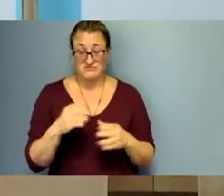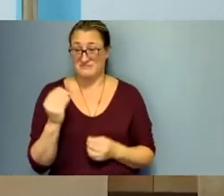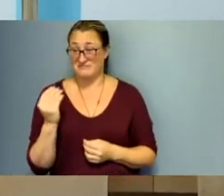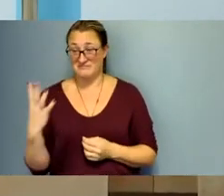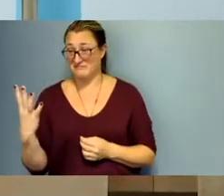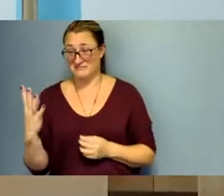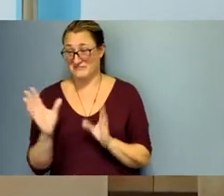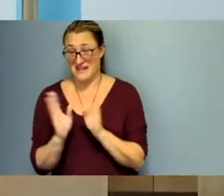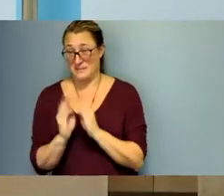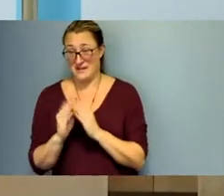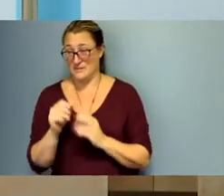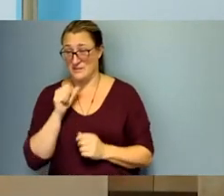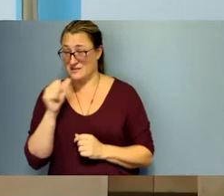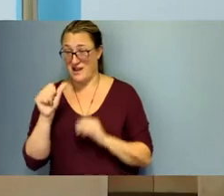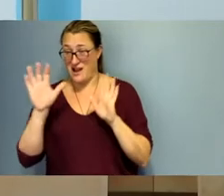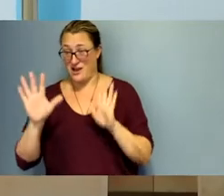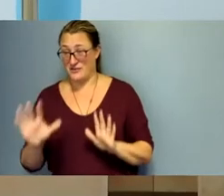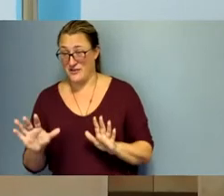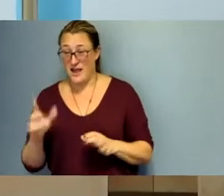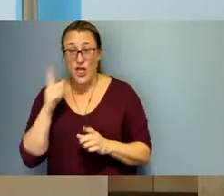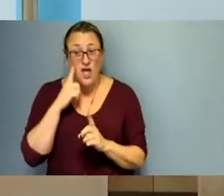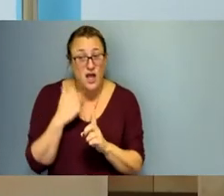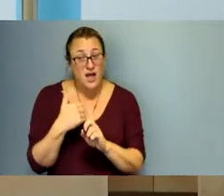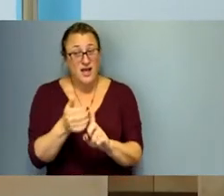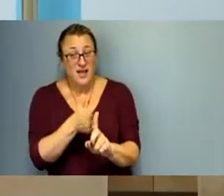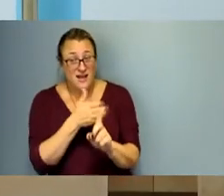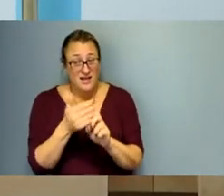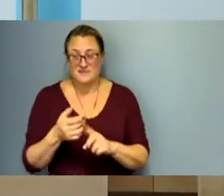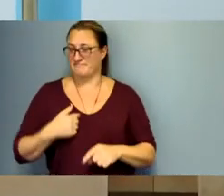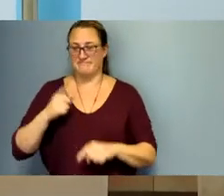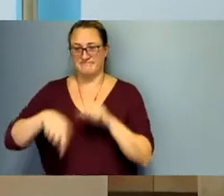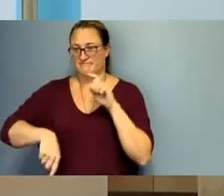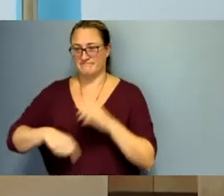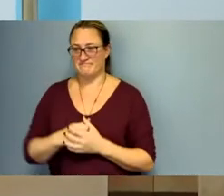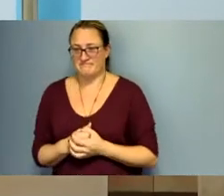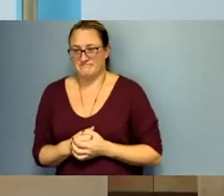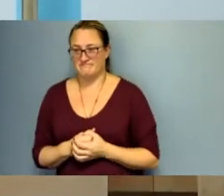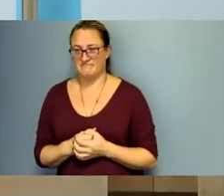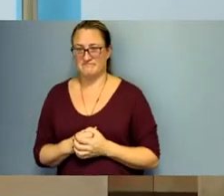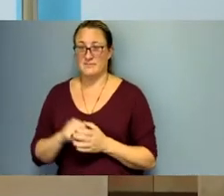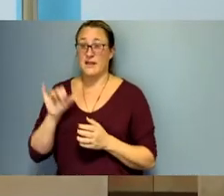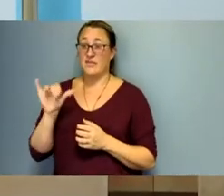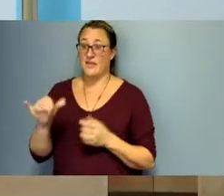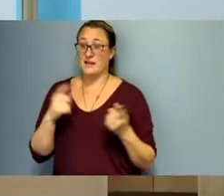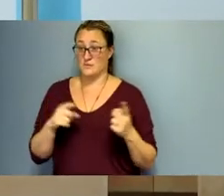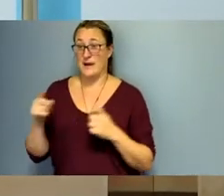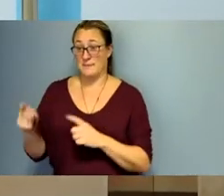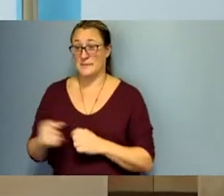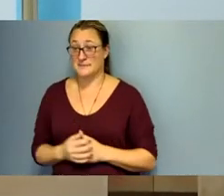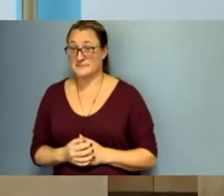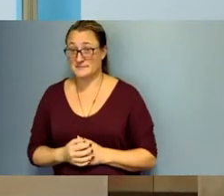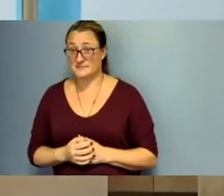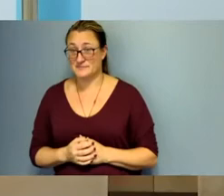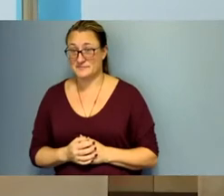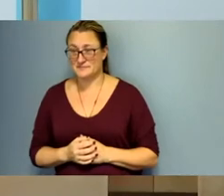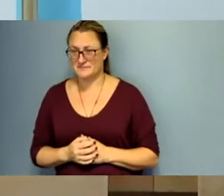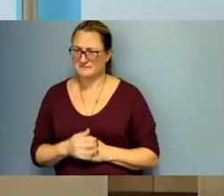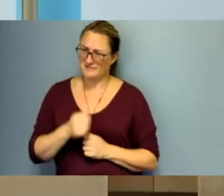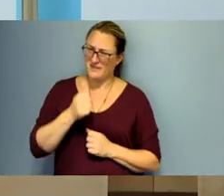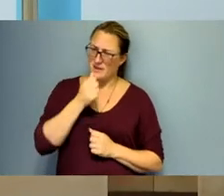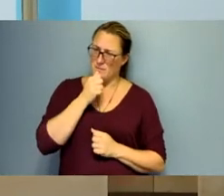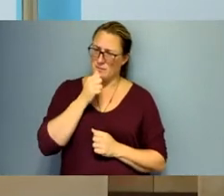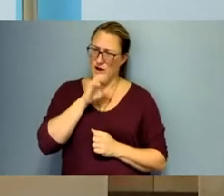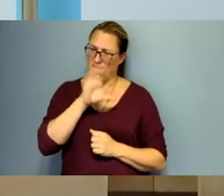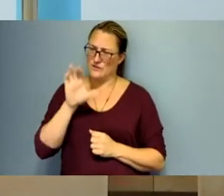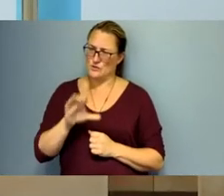to tell you i thought i was going to be able to change their minds and i couldn't but that's what happened but that was a private zoom meeting